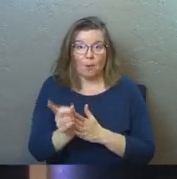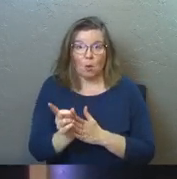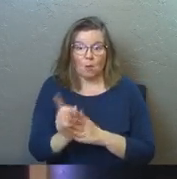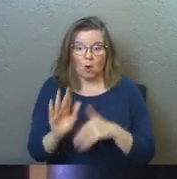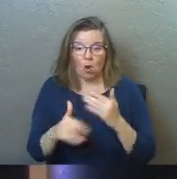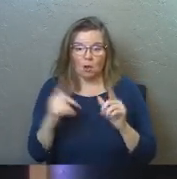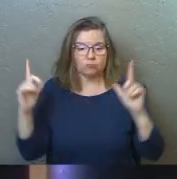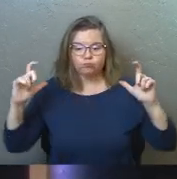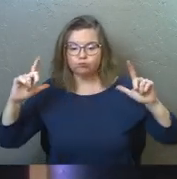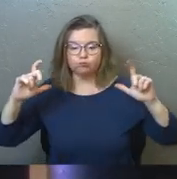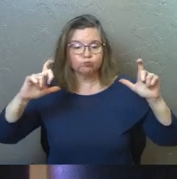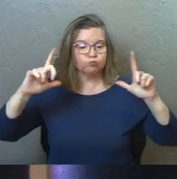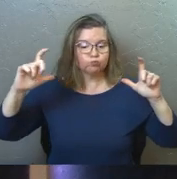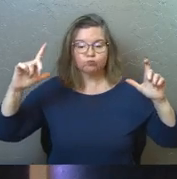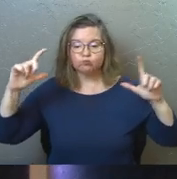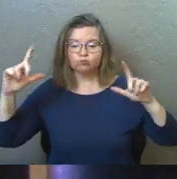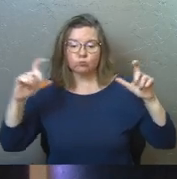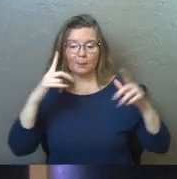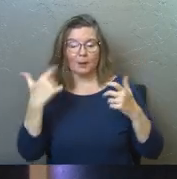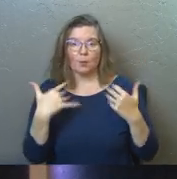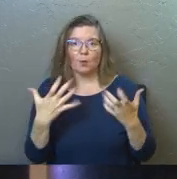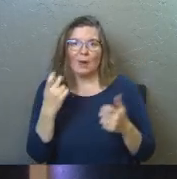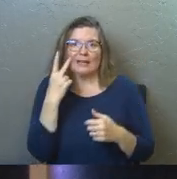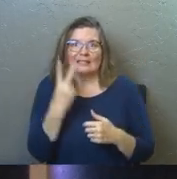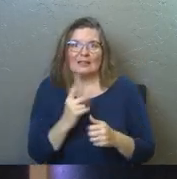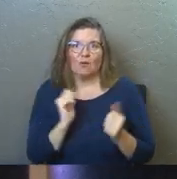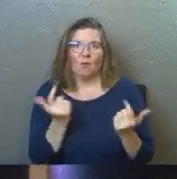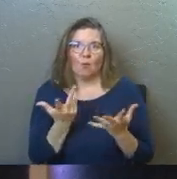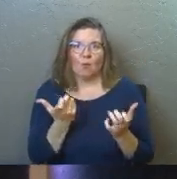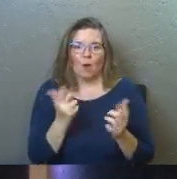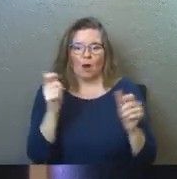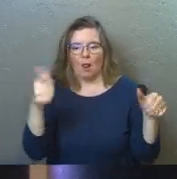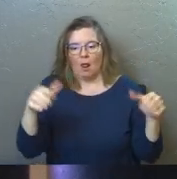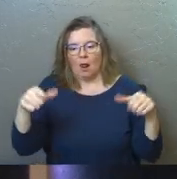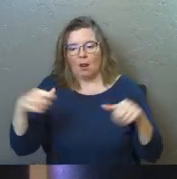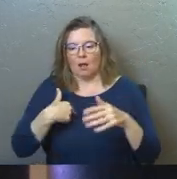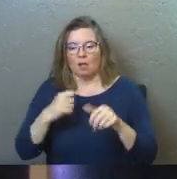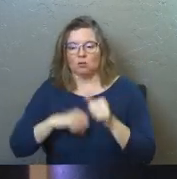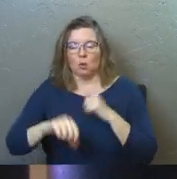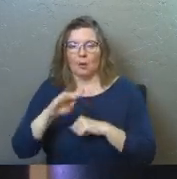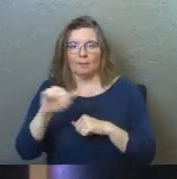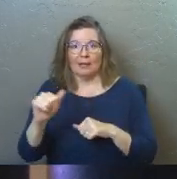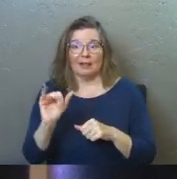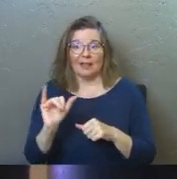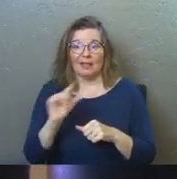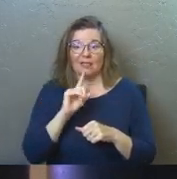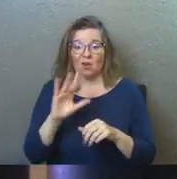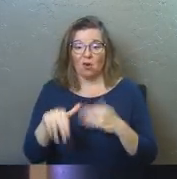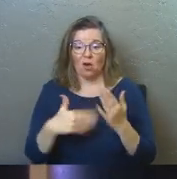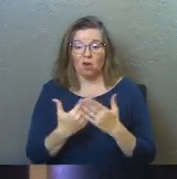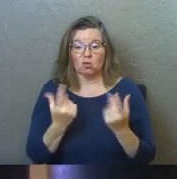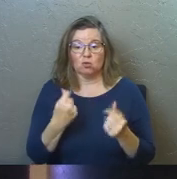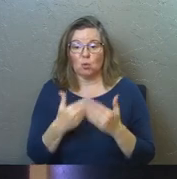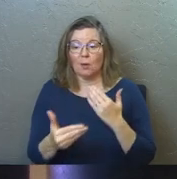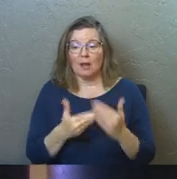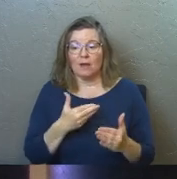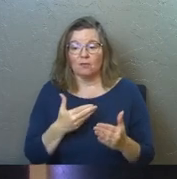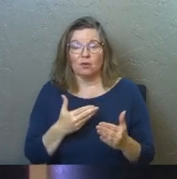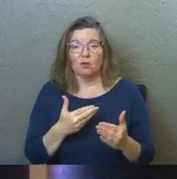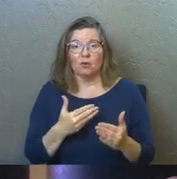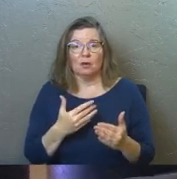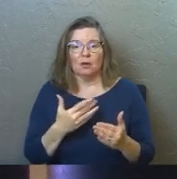moment, all the cameras rush in. Because we want to see it all. We want to post it all on social media. Like they're all going to do whatever.